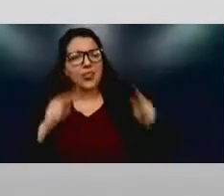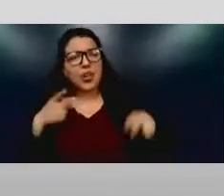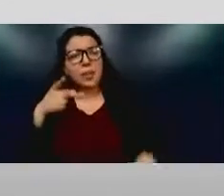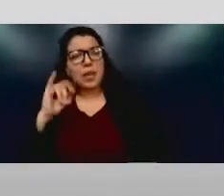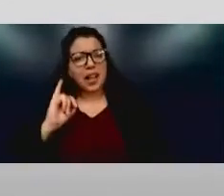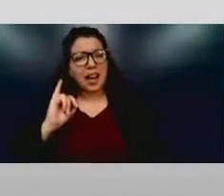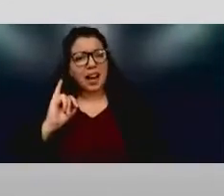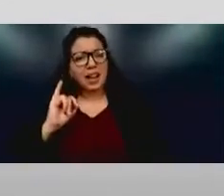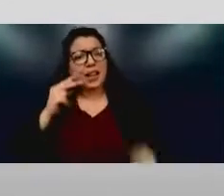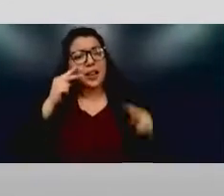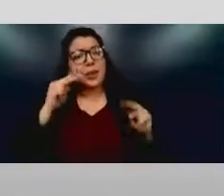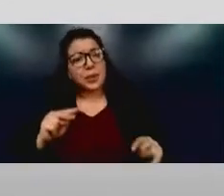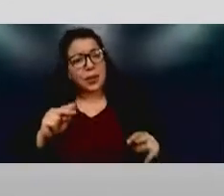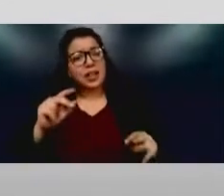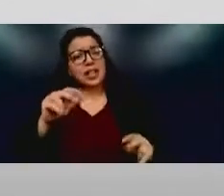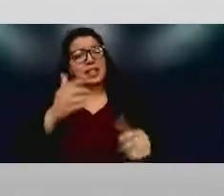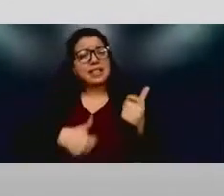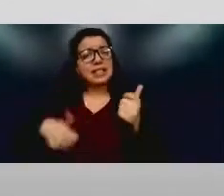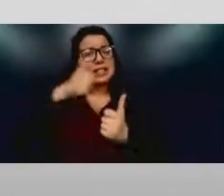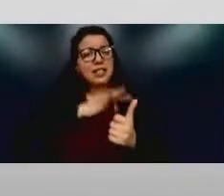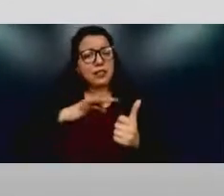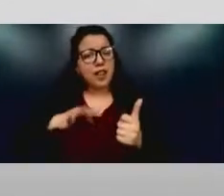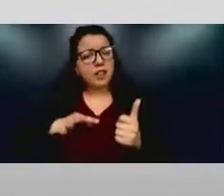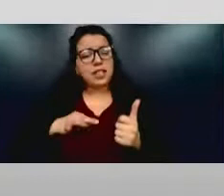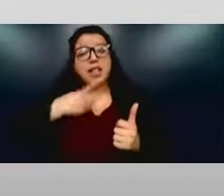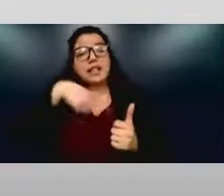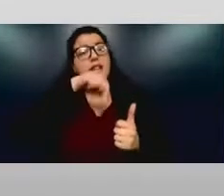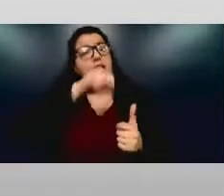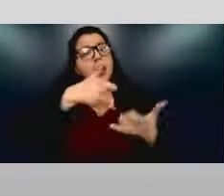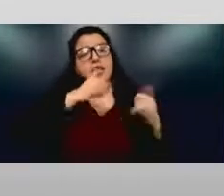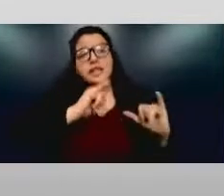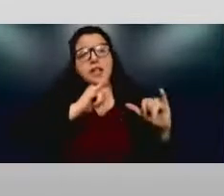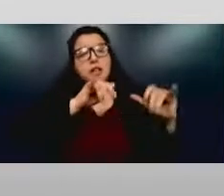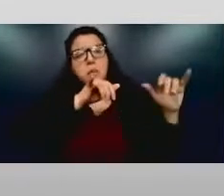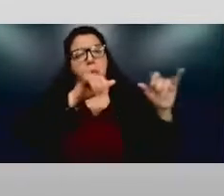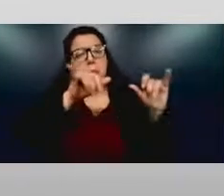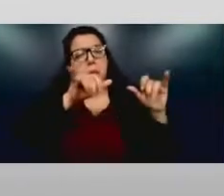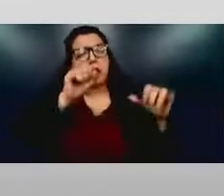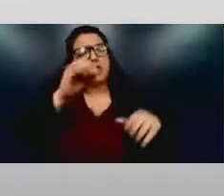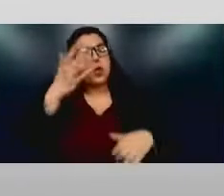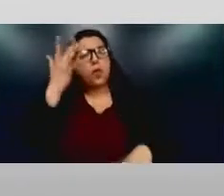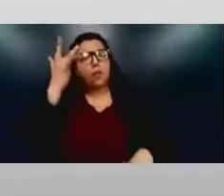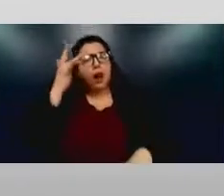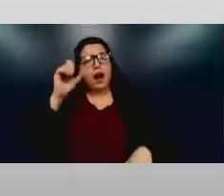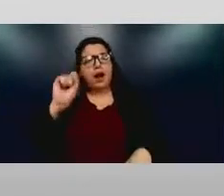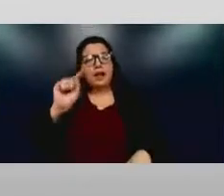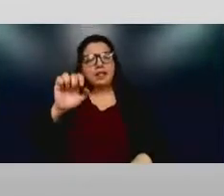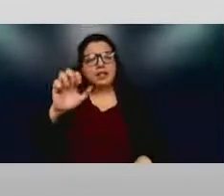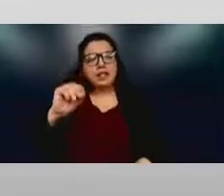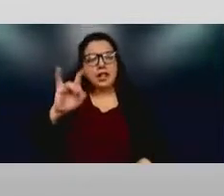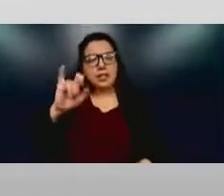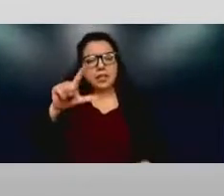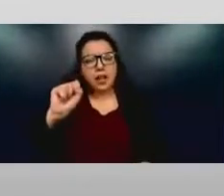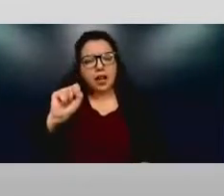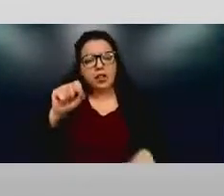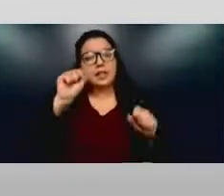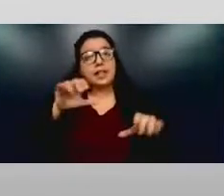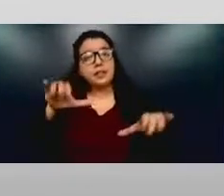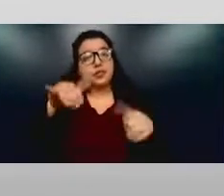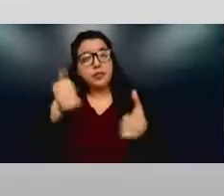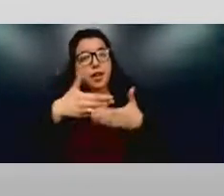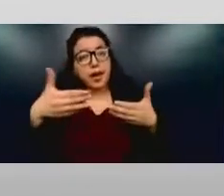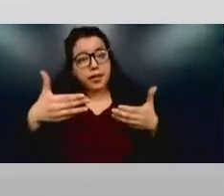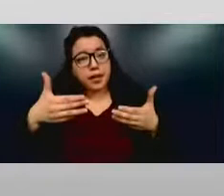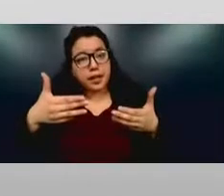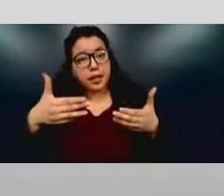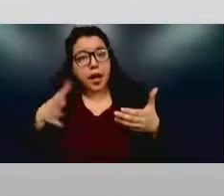They're not still doing all of those things. So why do we need people to be pluripotent stem cells that can do everything when they're going to then differentiate